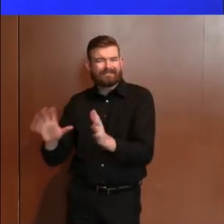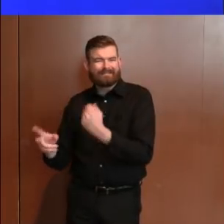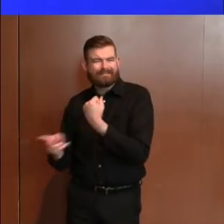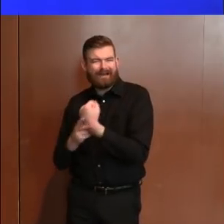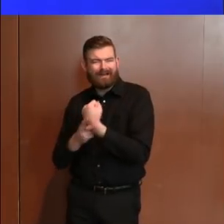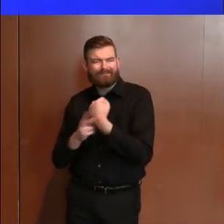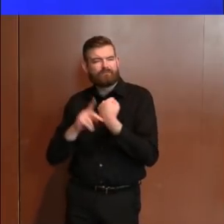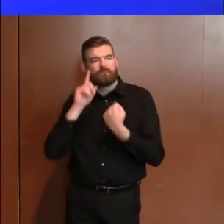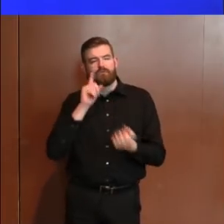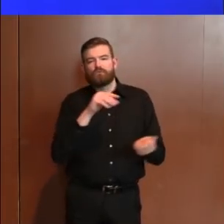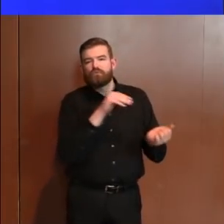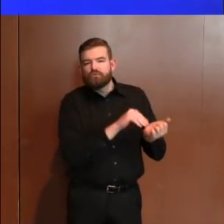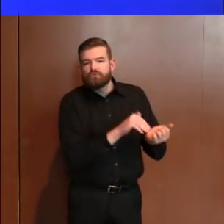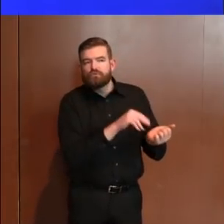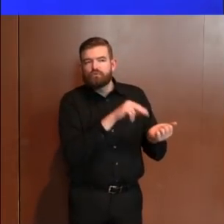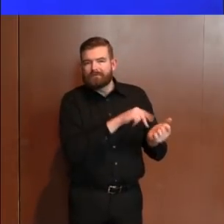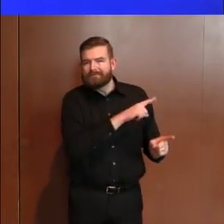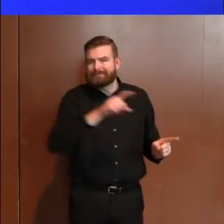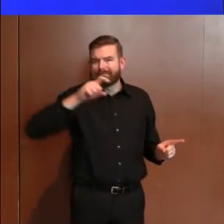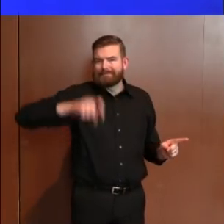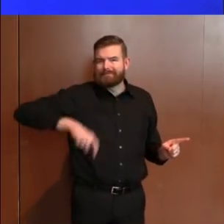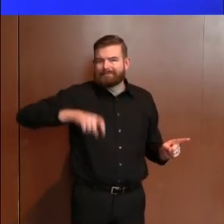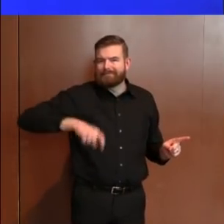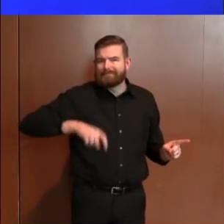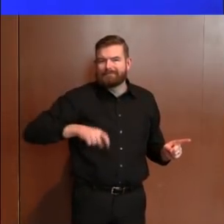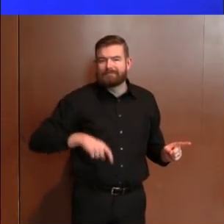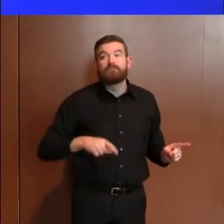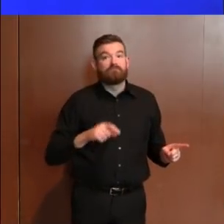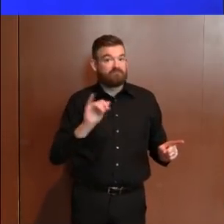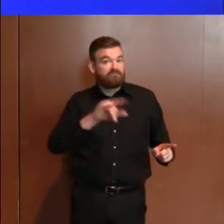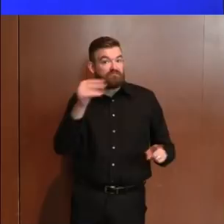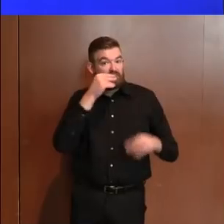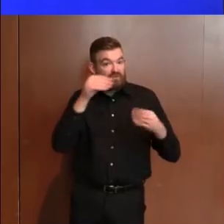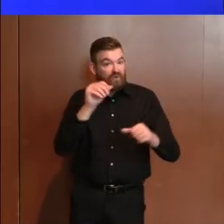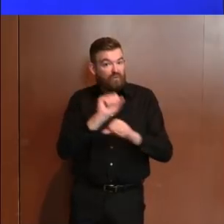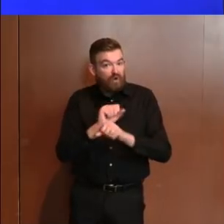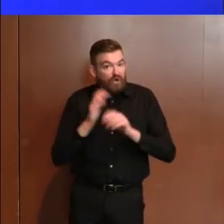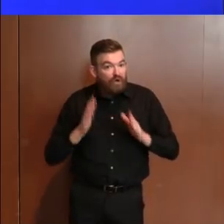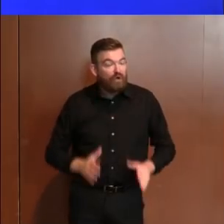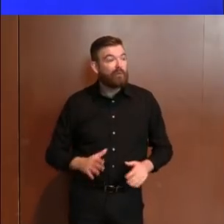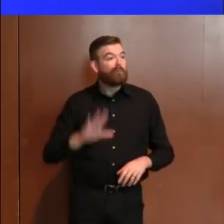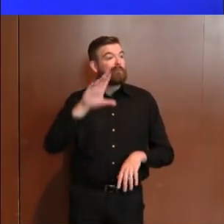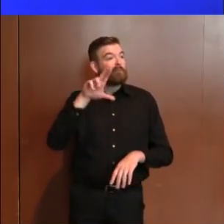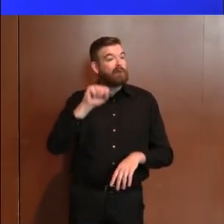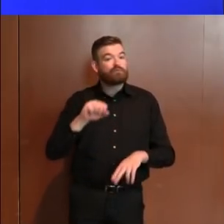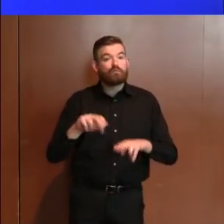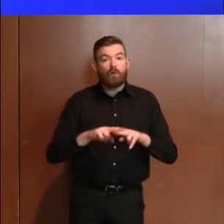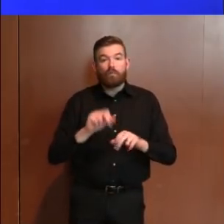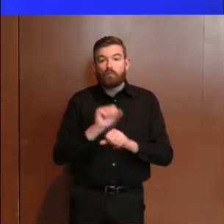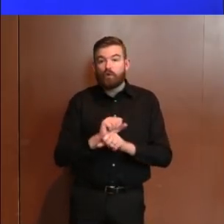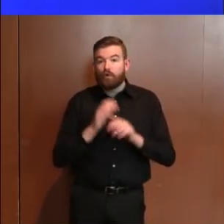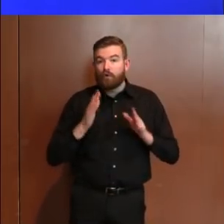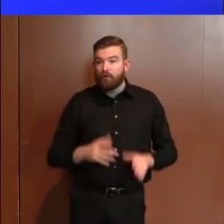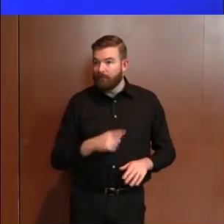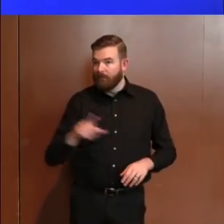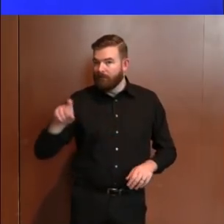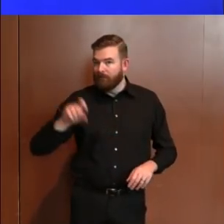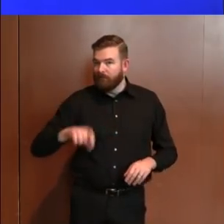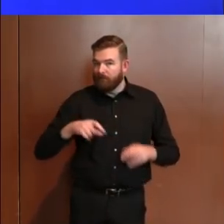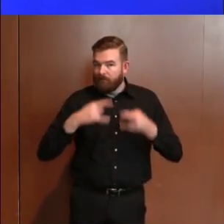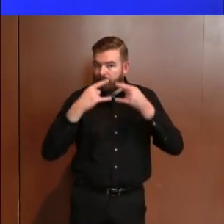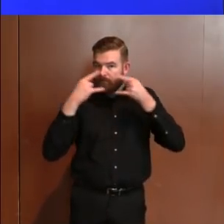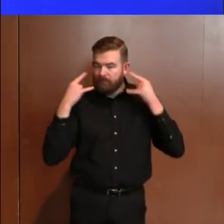want to expand it to, essential retail, NJ Transit, et cetera, et cetera. Did I get that right? So again,